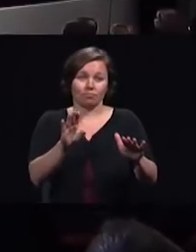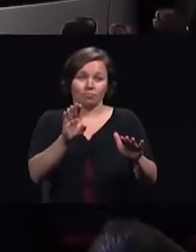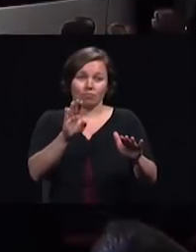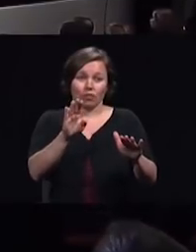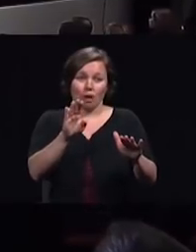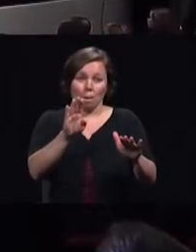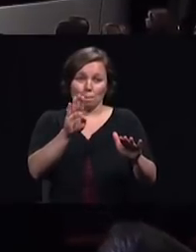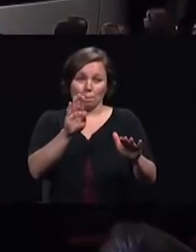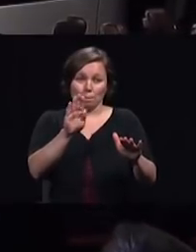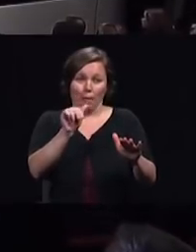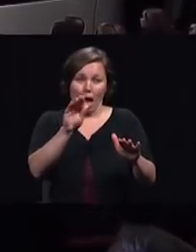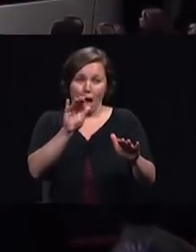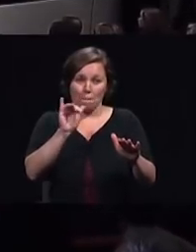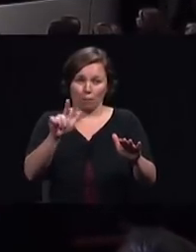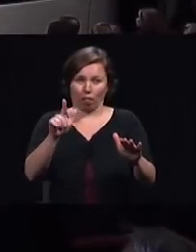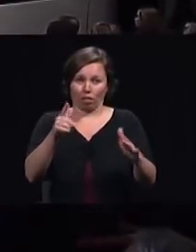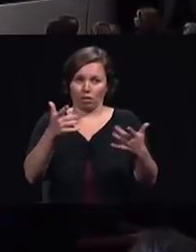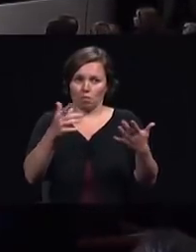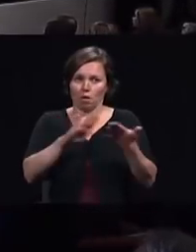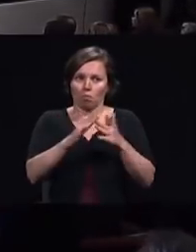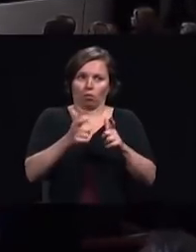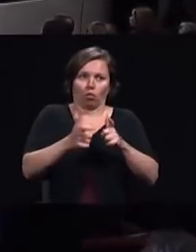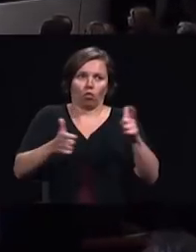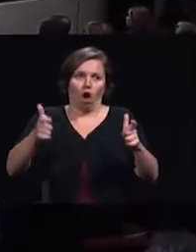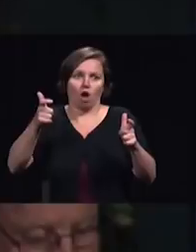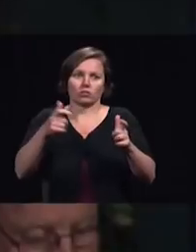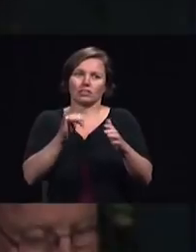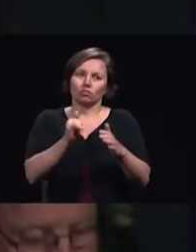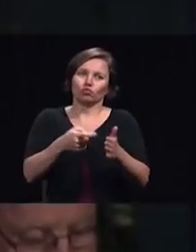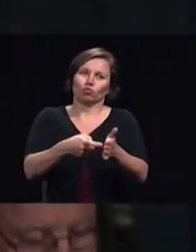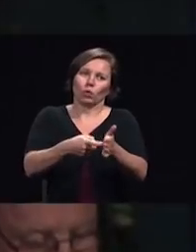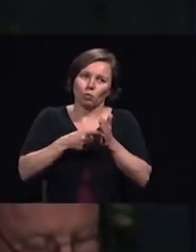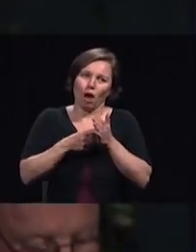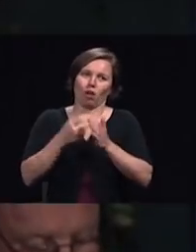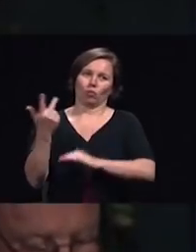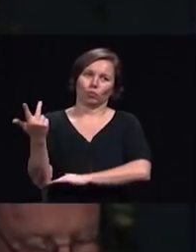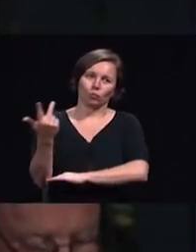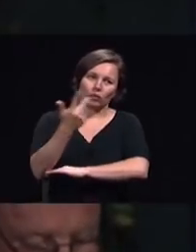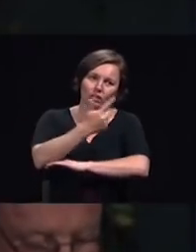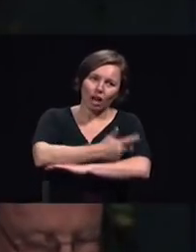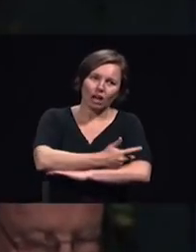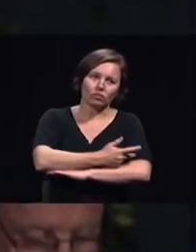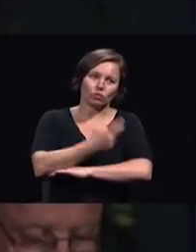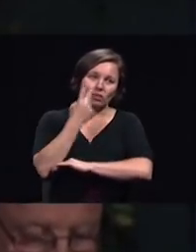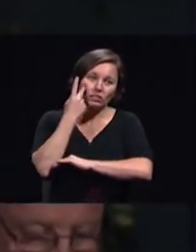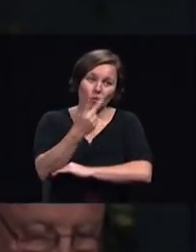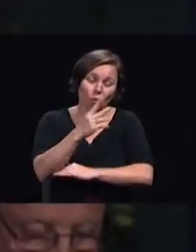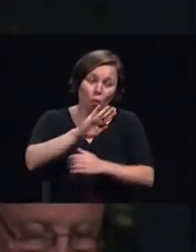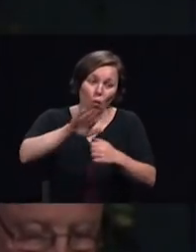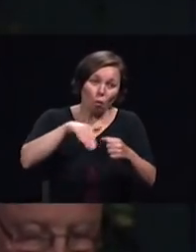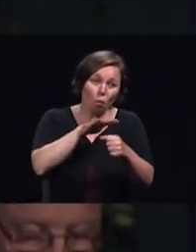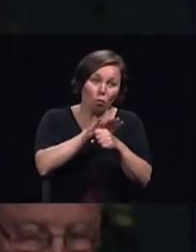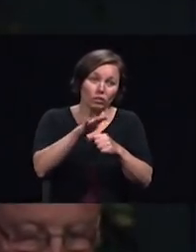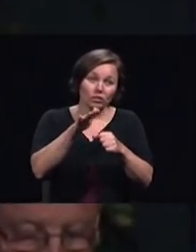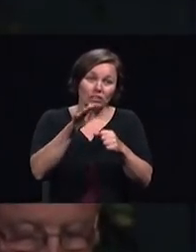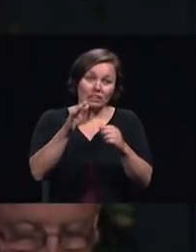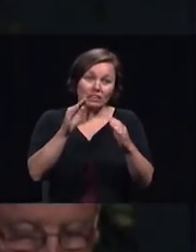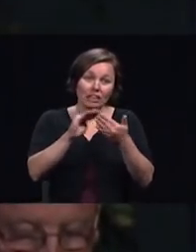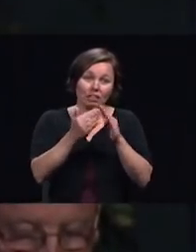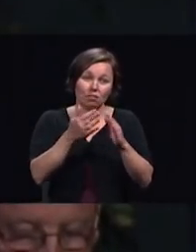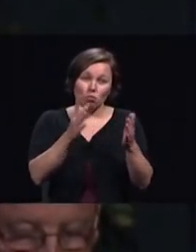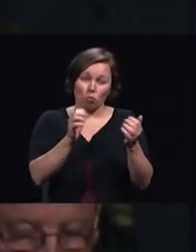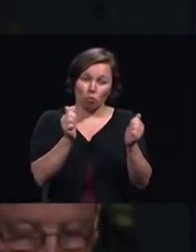took three days to traverse that city it had become an exceedingly wicked and crime ridden city